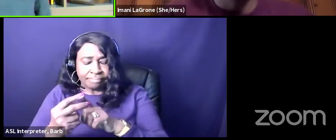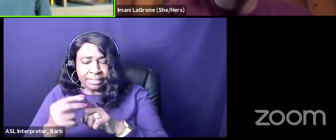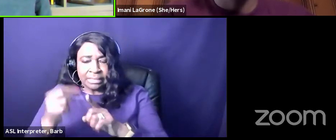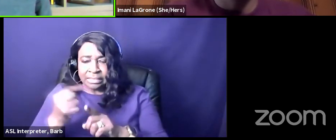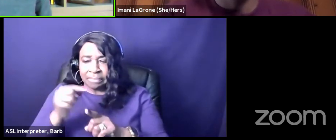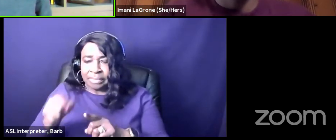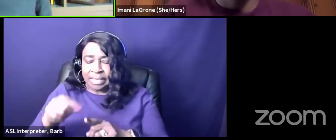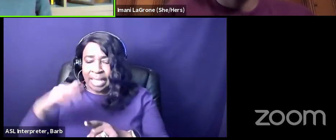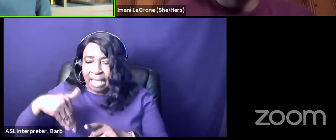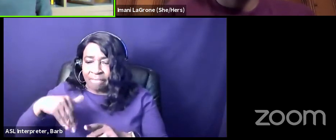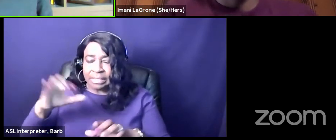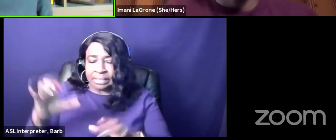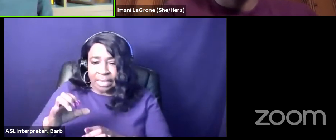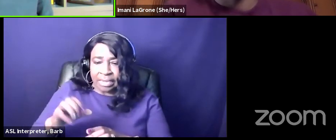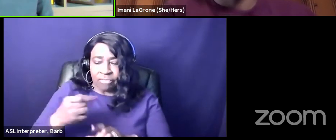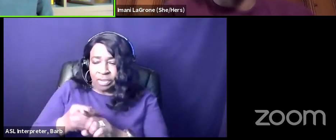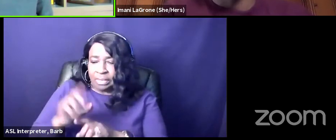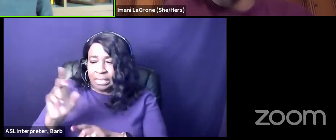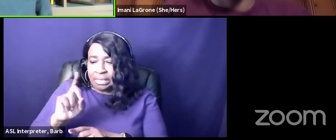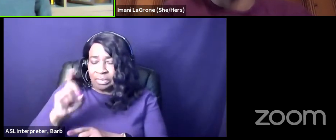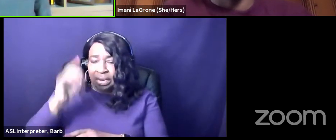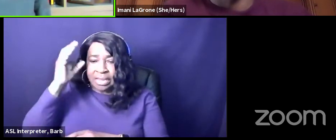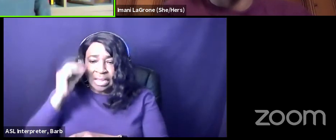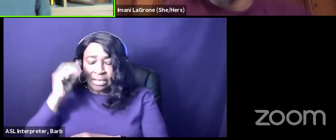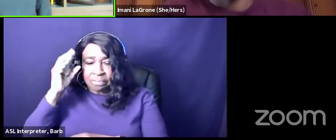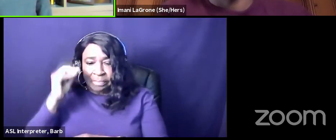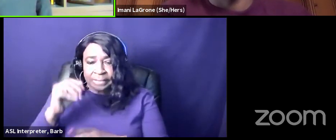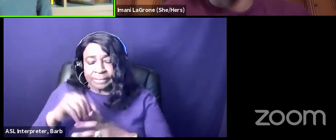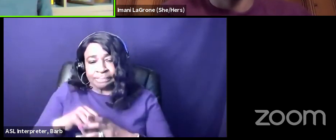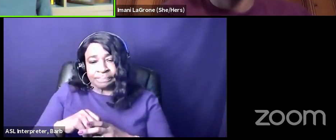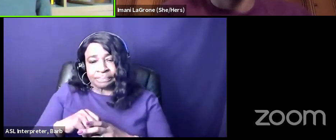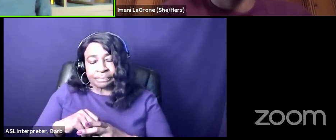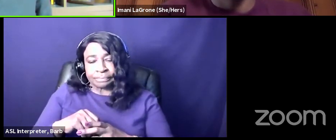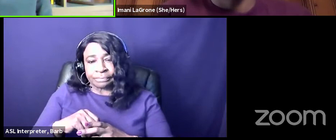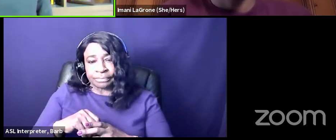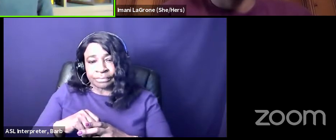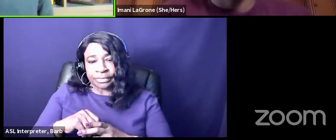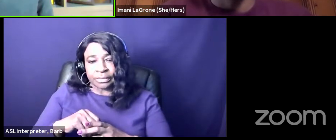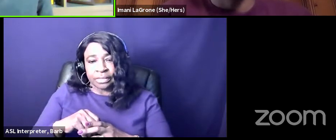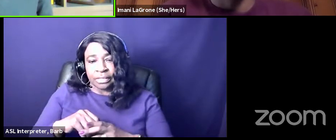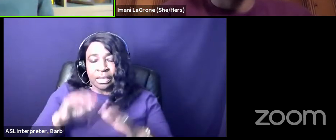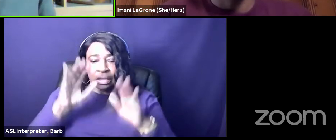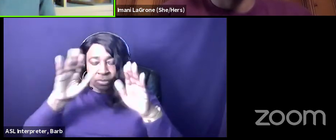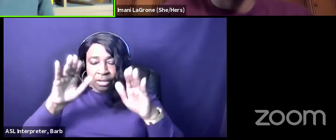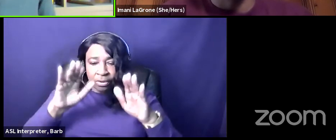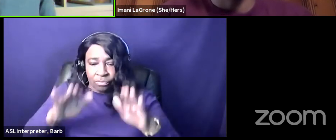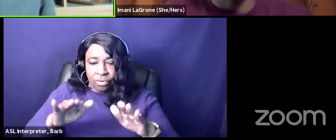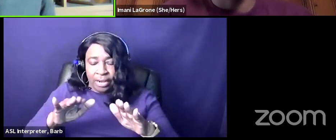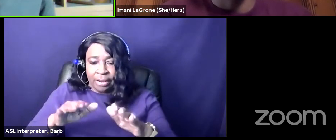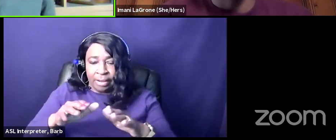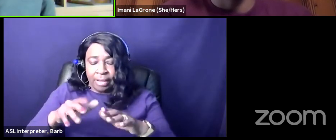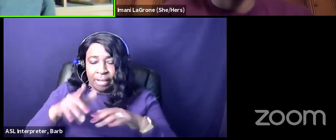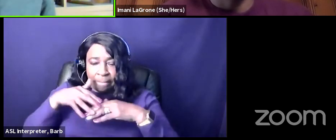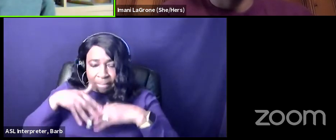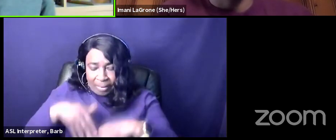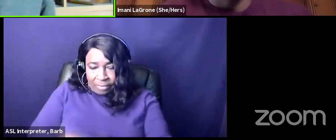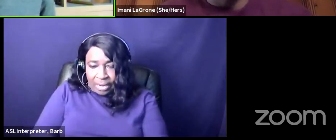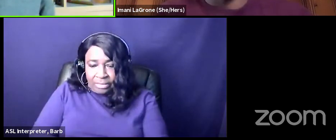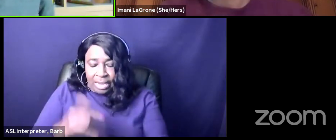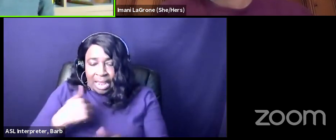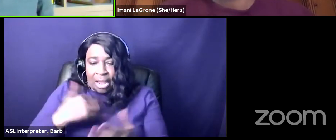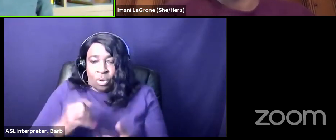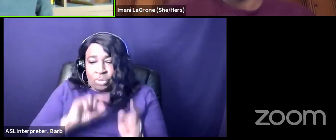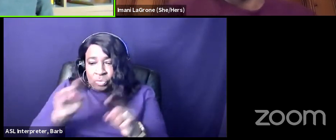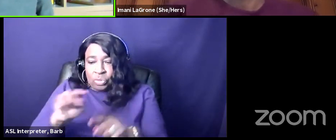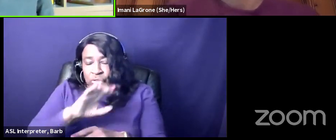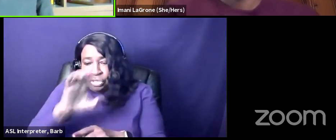american democratic experience small d democratic experience um the great migration right it's not just oh i want to go to chicago for jobs